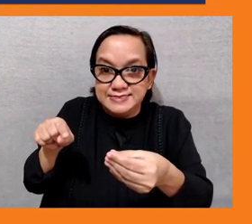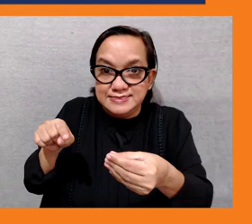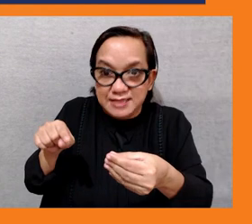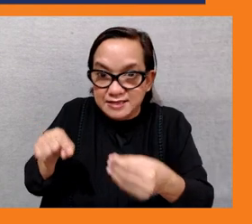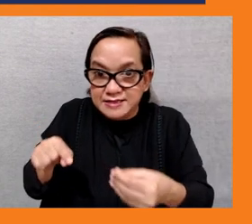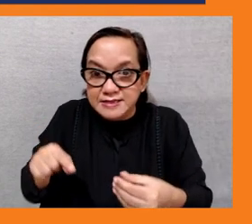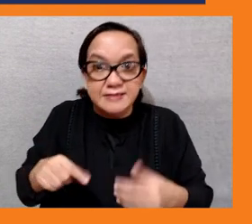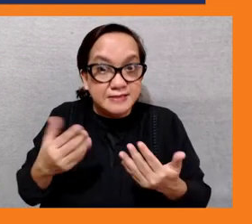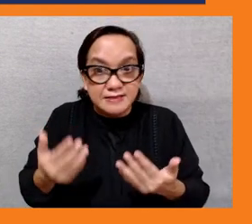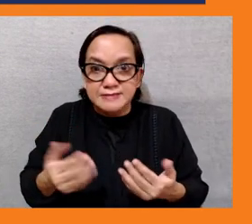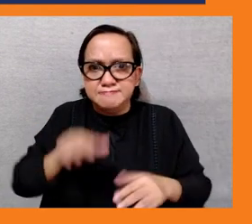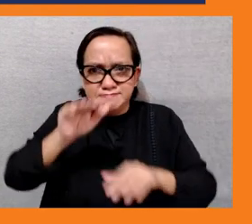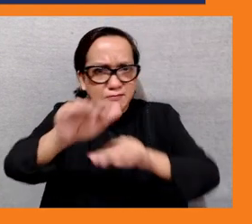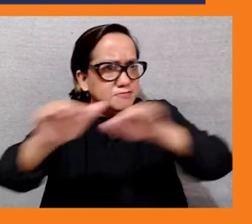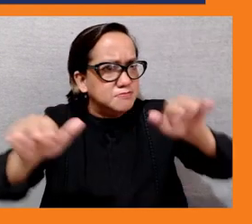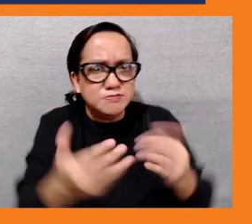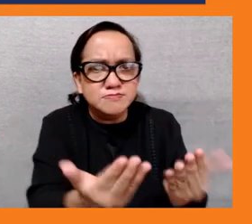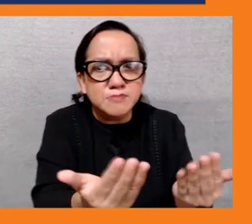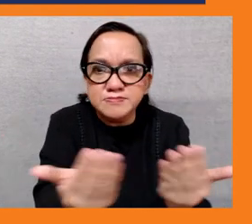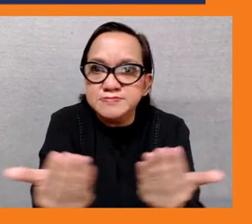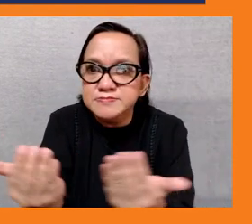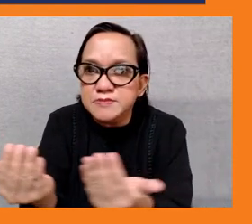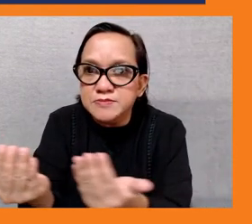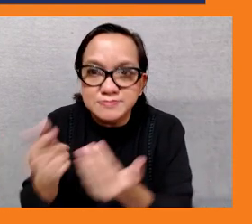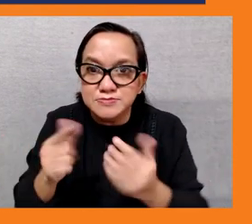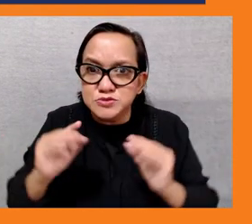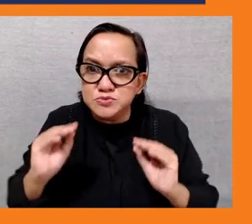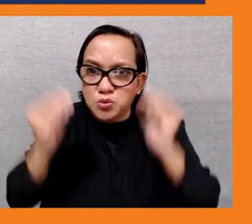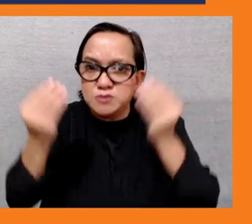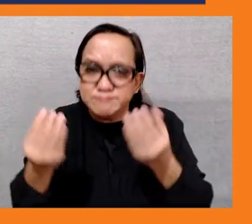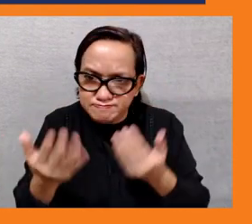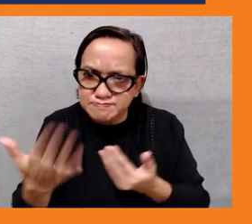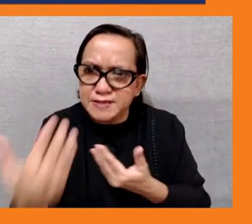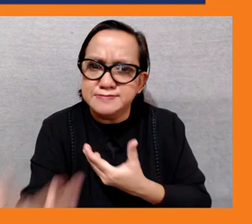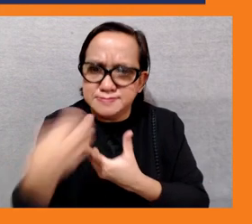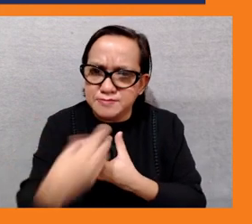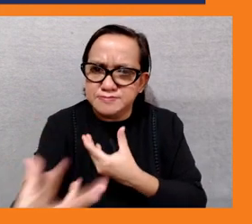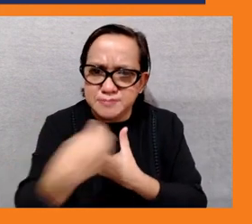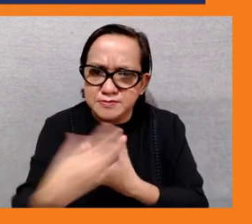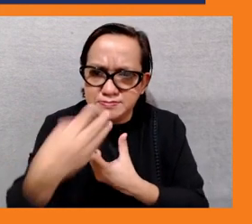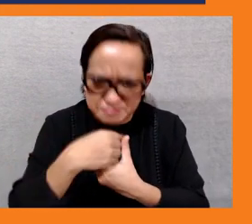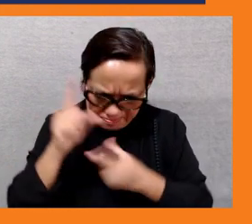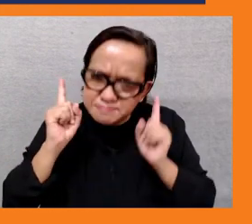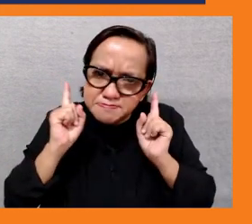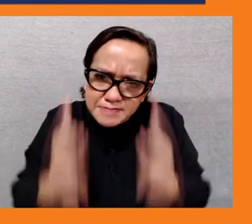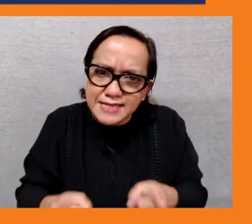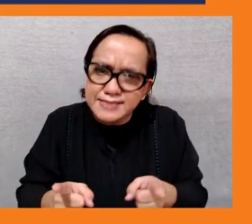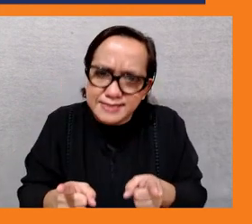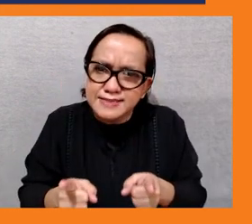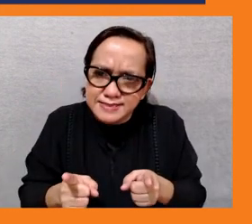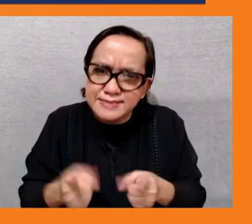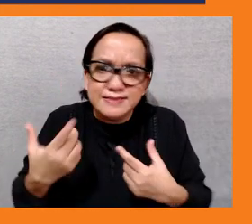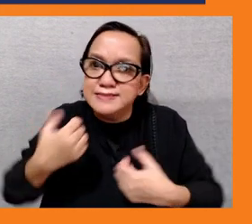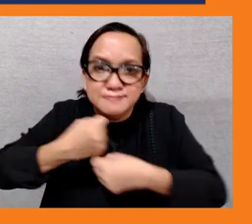for the young people to participate in every part of the uh project cycle in the atoll youth climate project um and i think